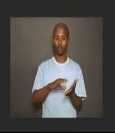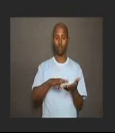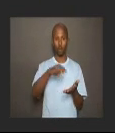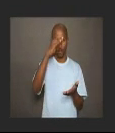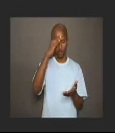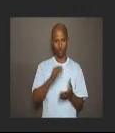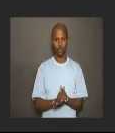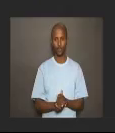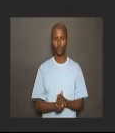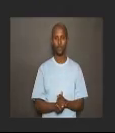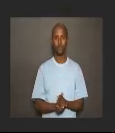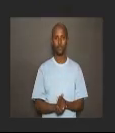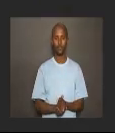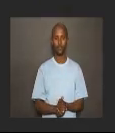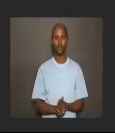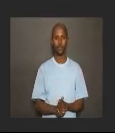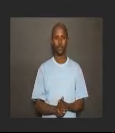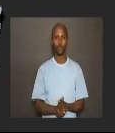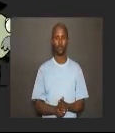Let's get back to our lesson.